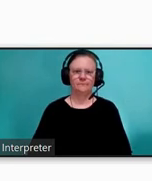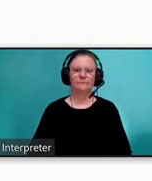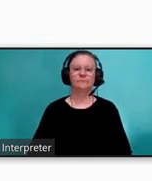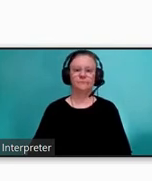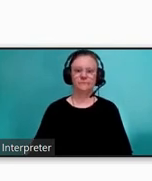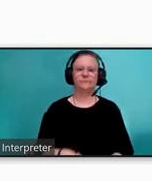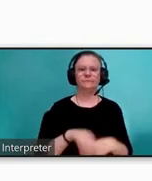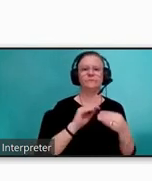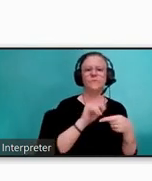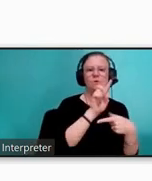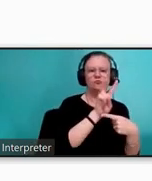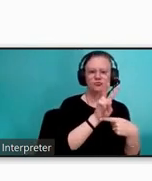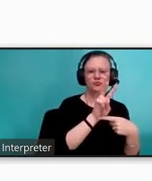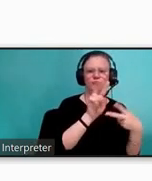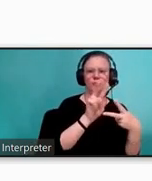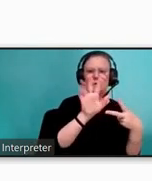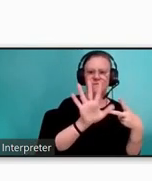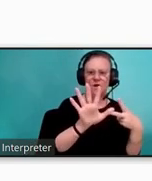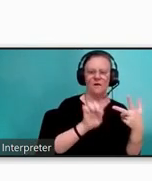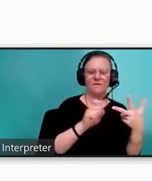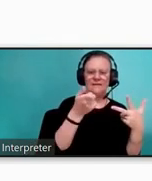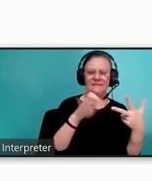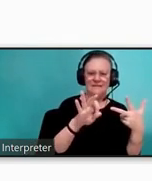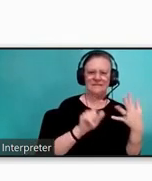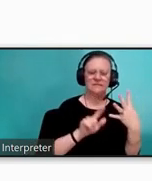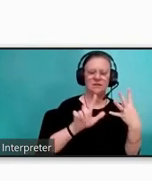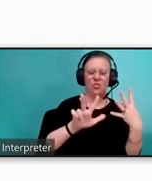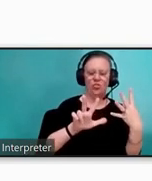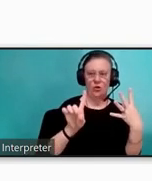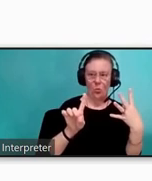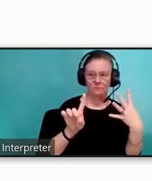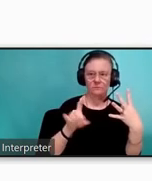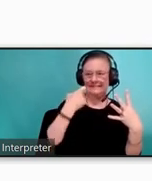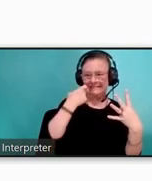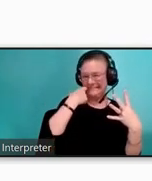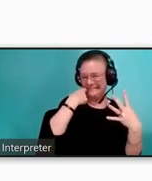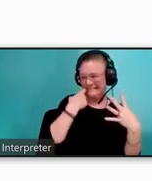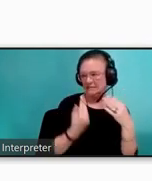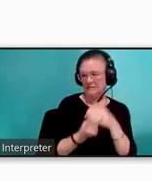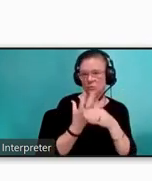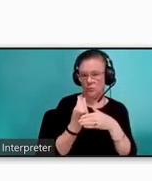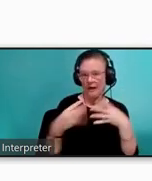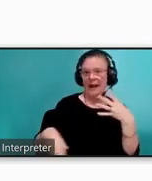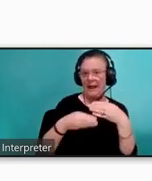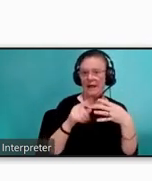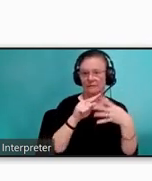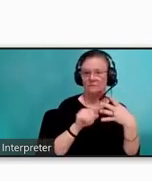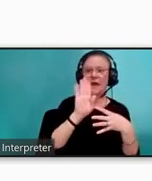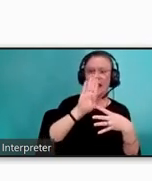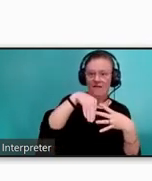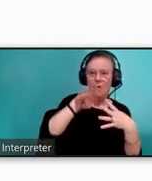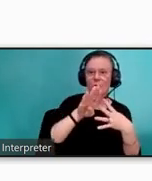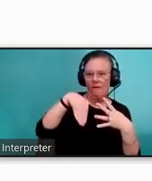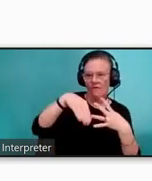Routes 2, 5, 19, and 31 core services were added this last spring and they run every 30 minutes.